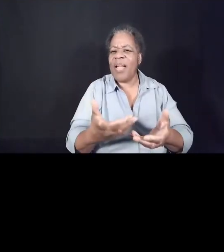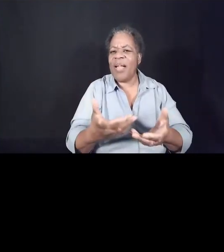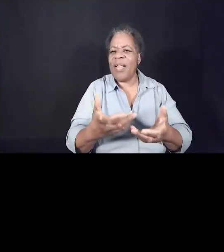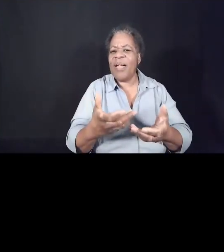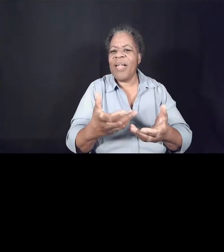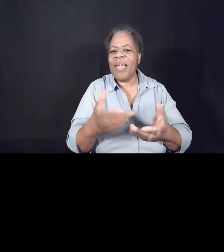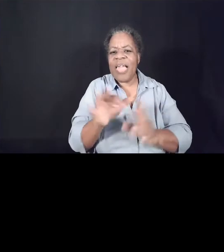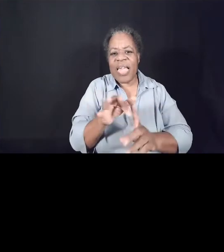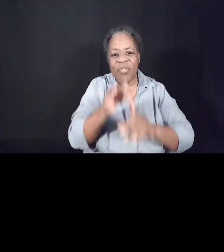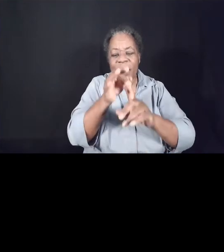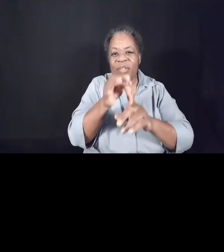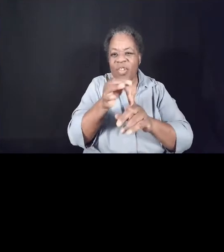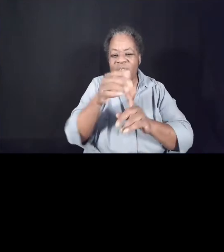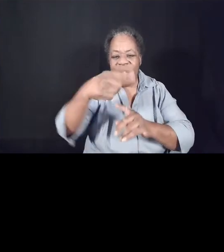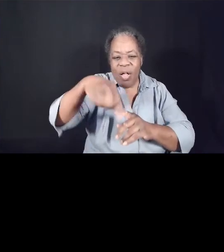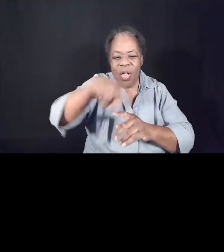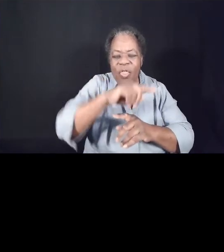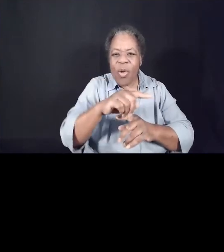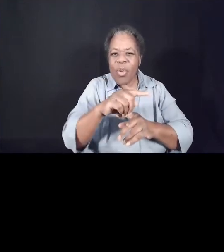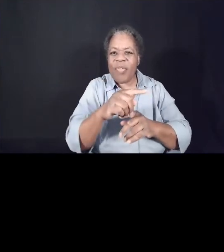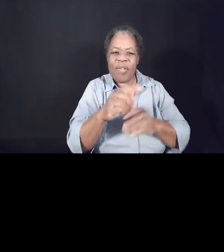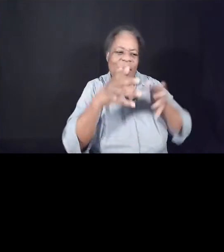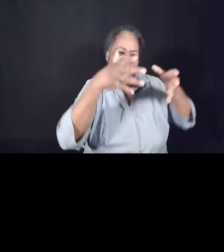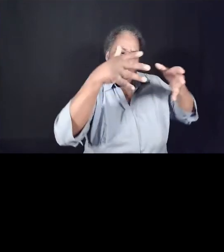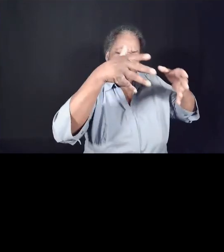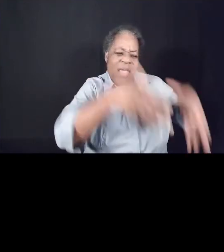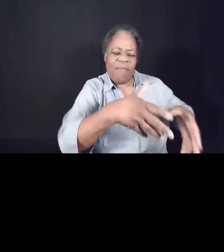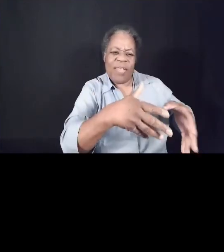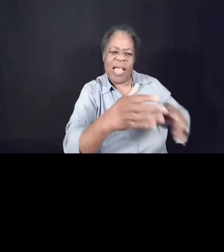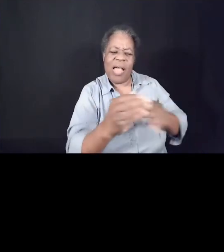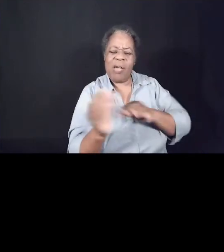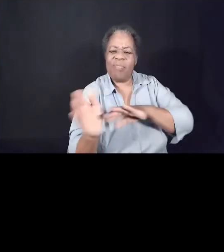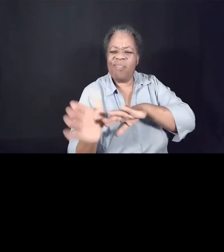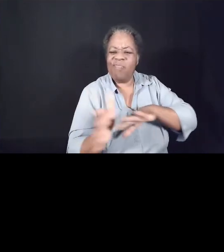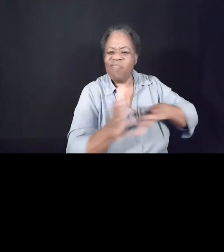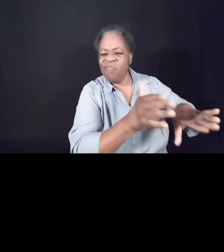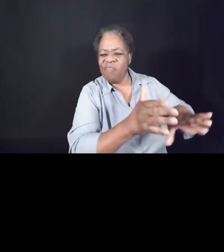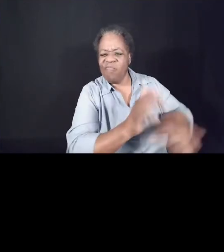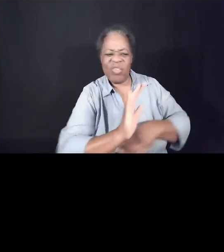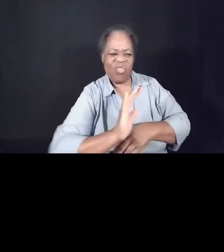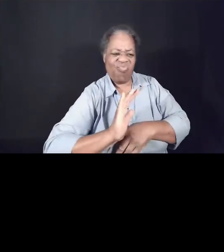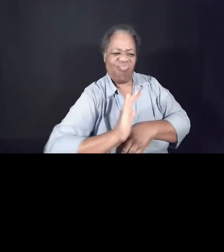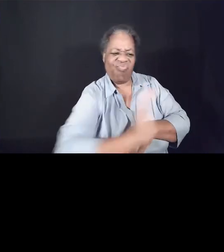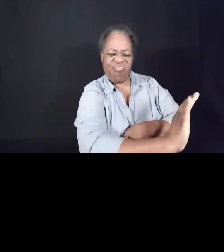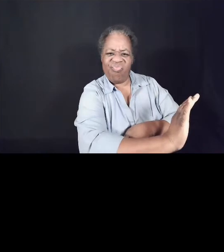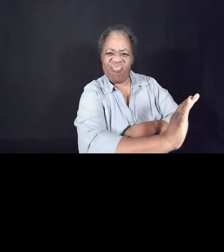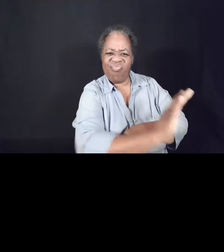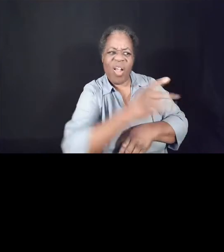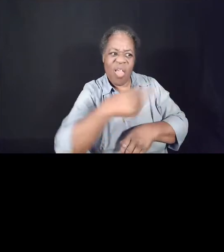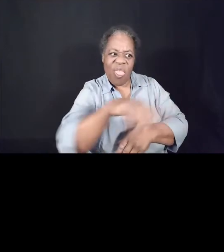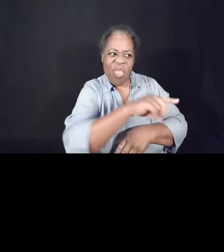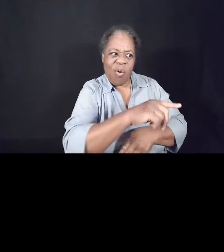that have been left out or shut out of the flourishing that others are experiencing.